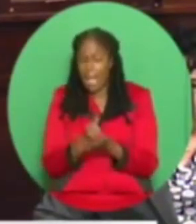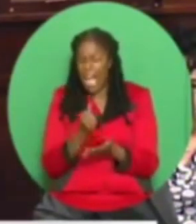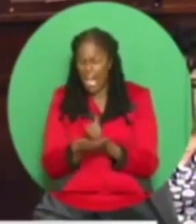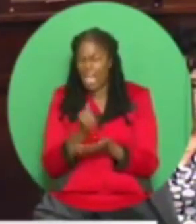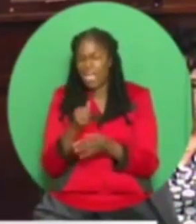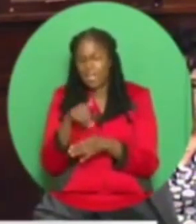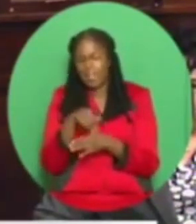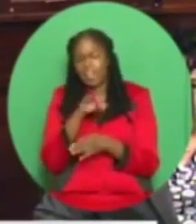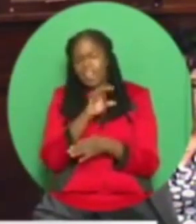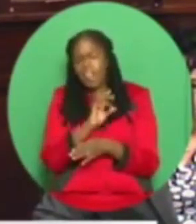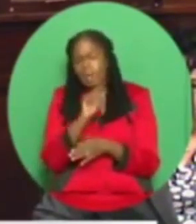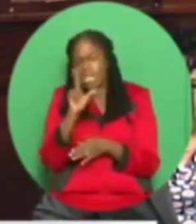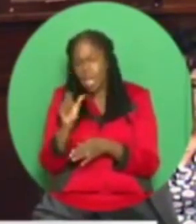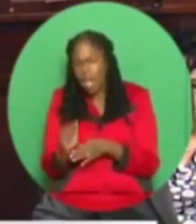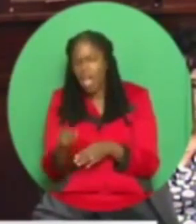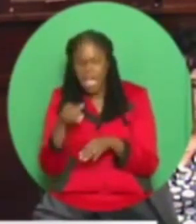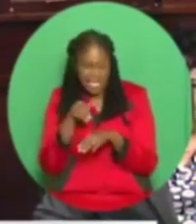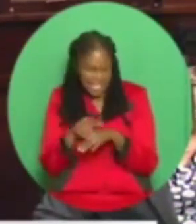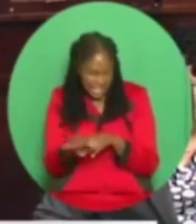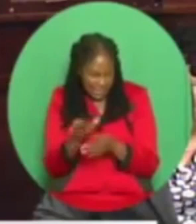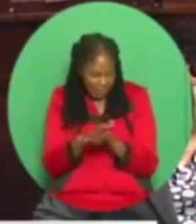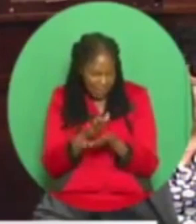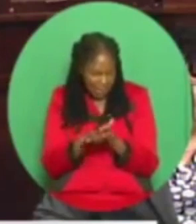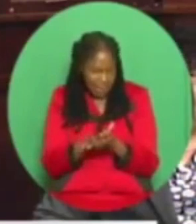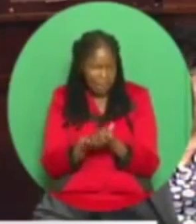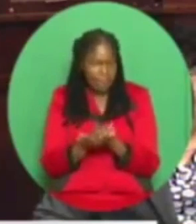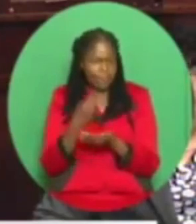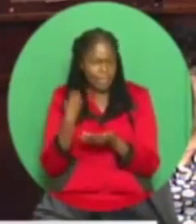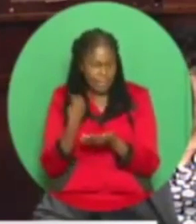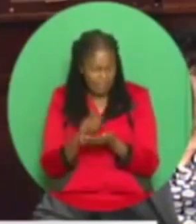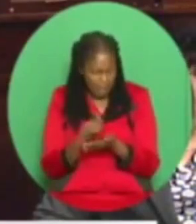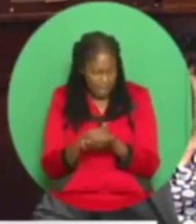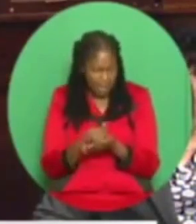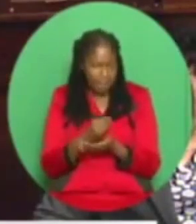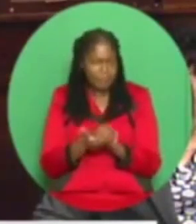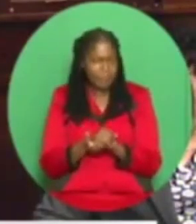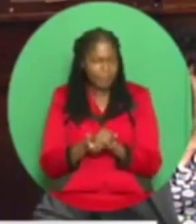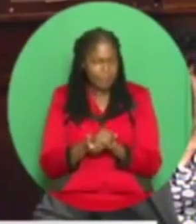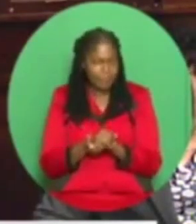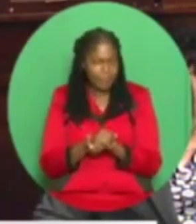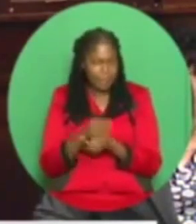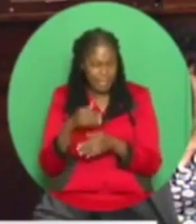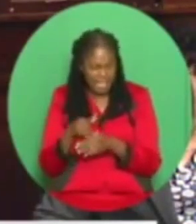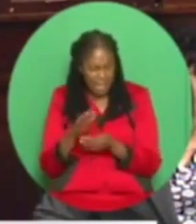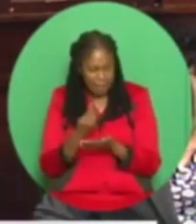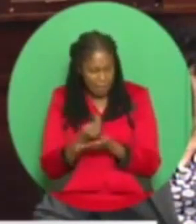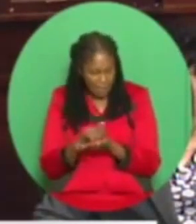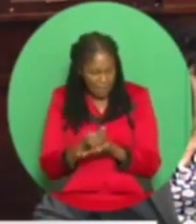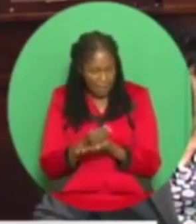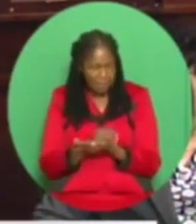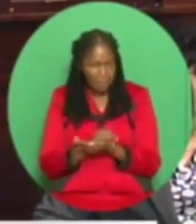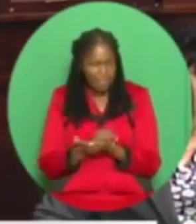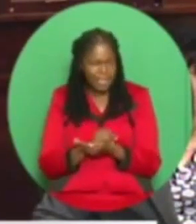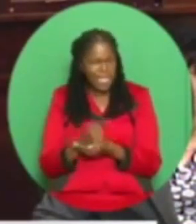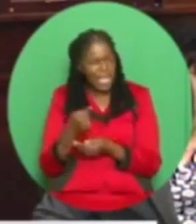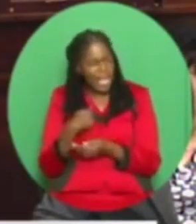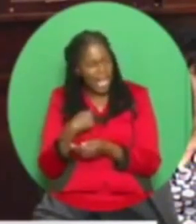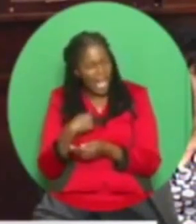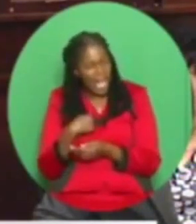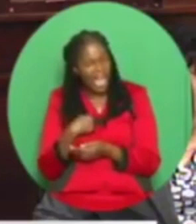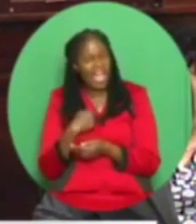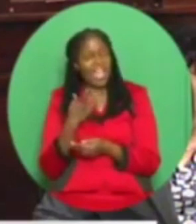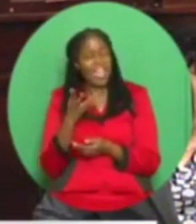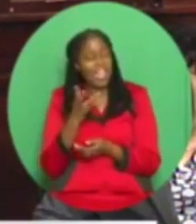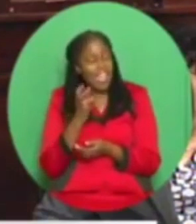Speaker, I am told, I am told, I am told,